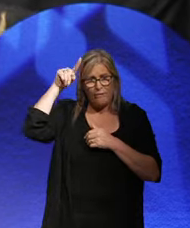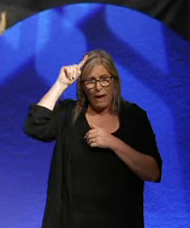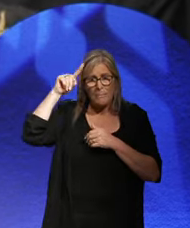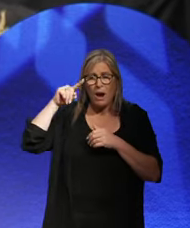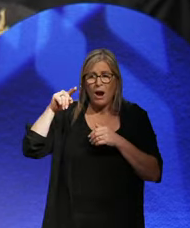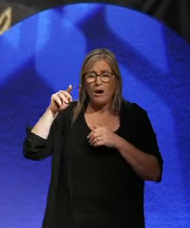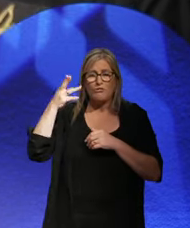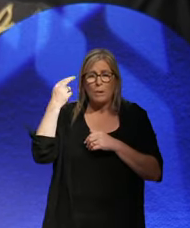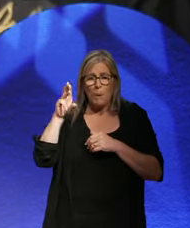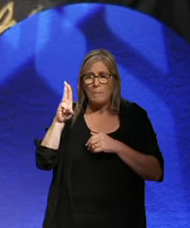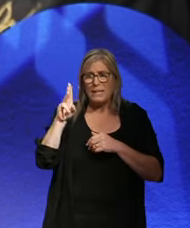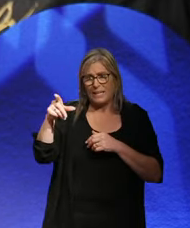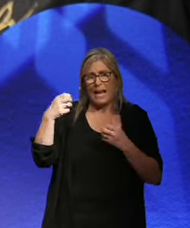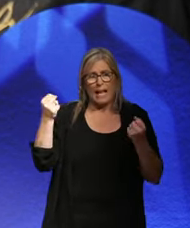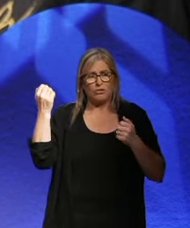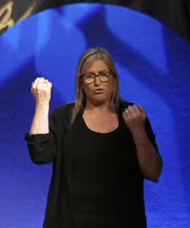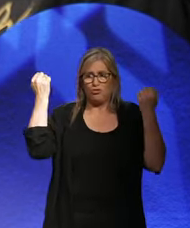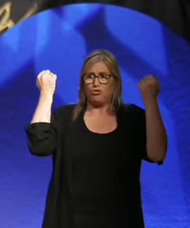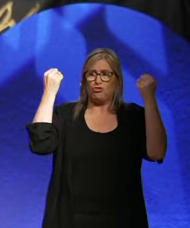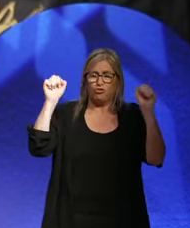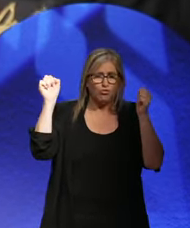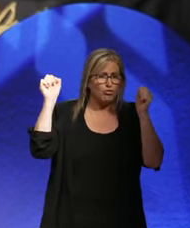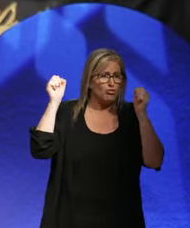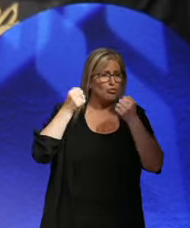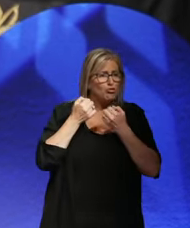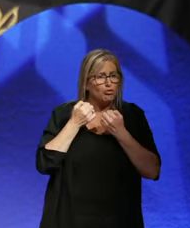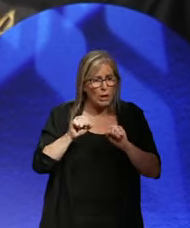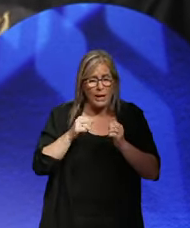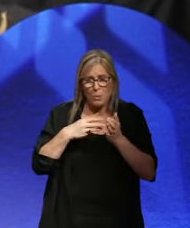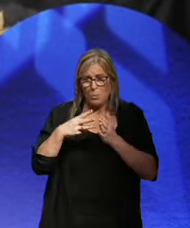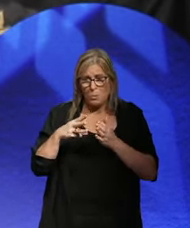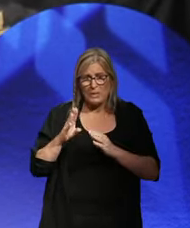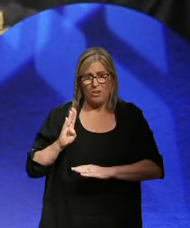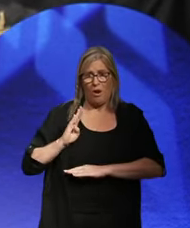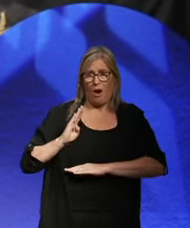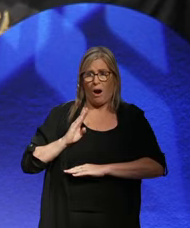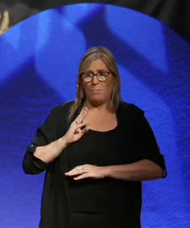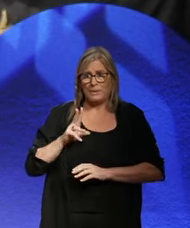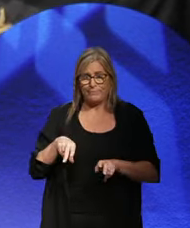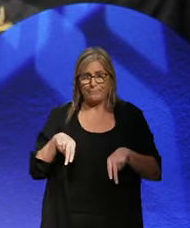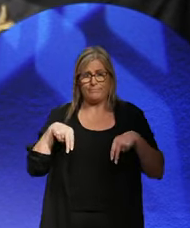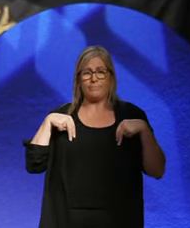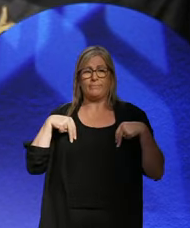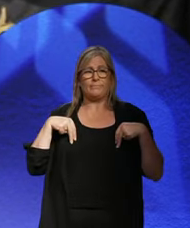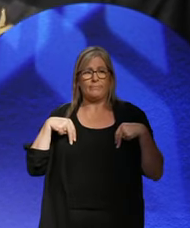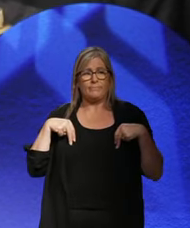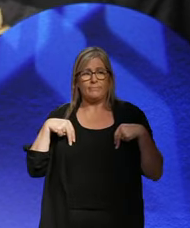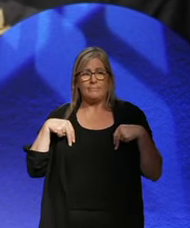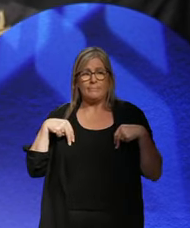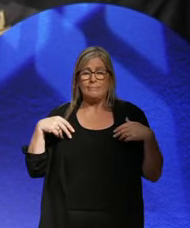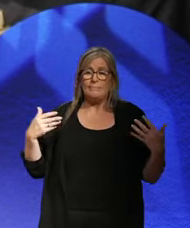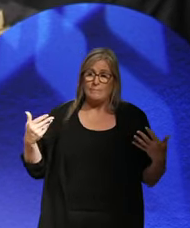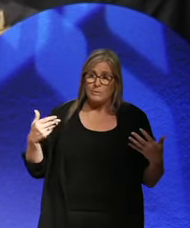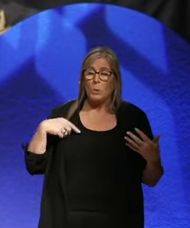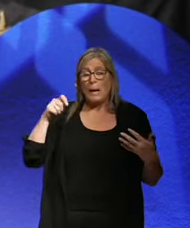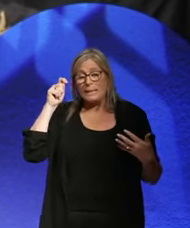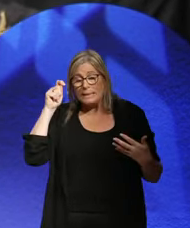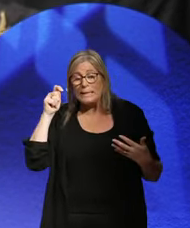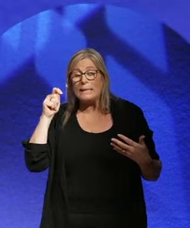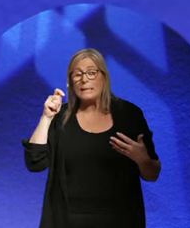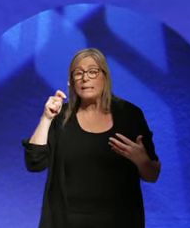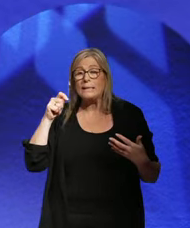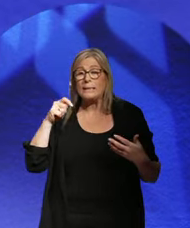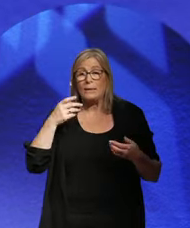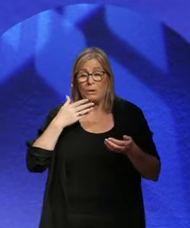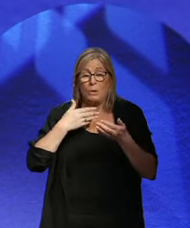They had a general strike when the army sat on the fence. So I think, I think the lesson of Weimar